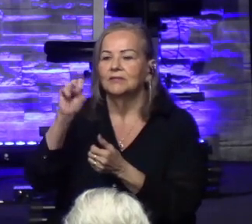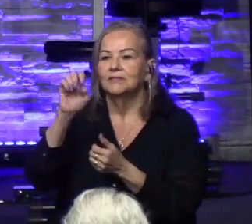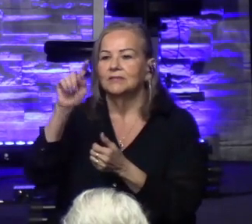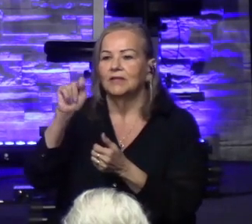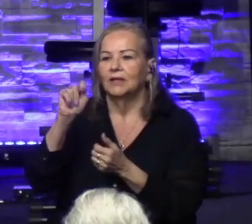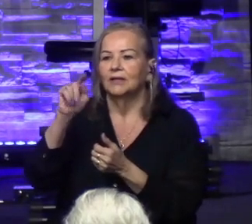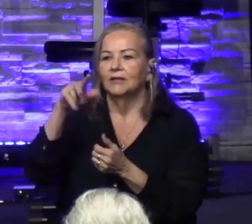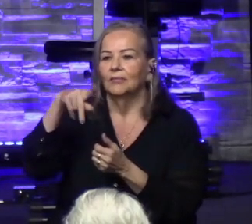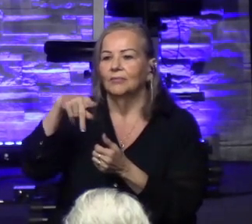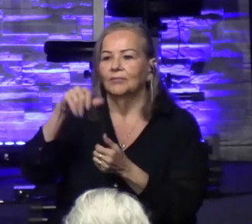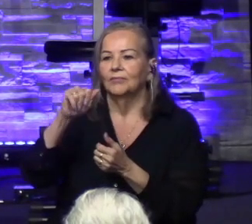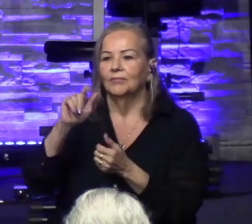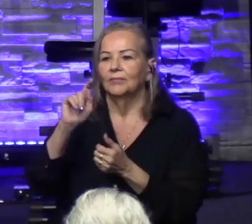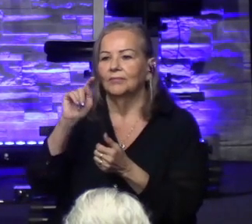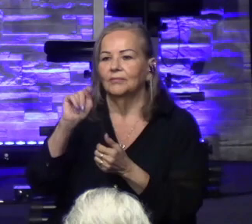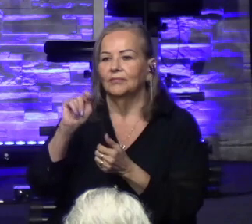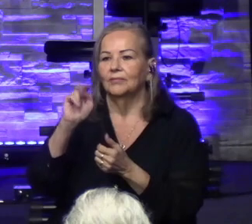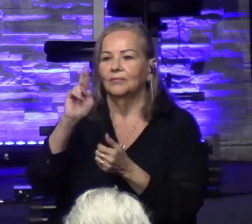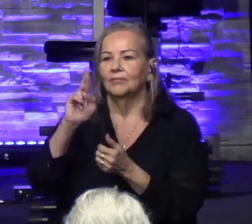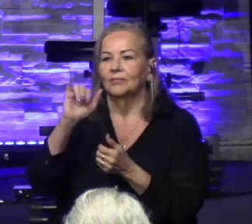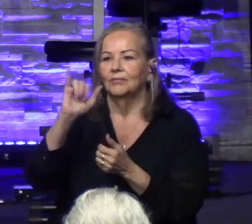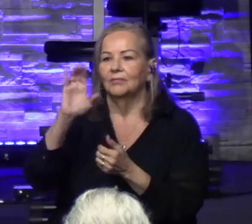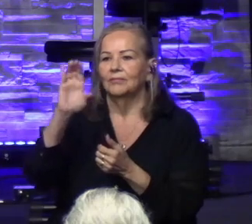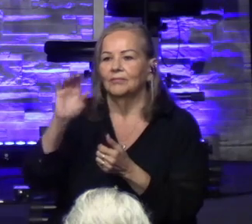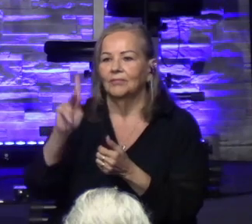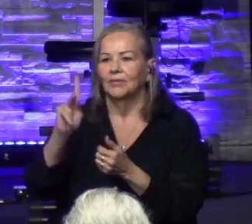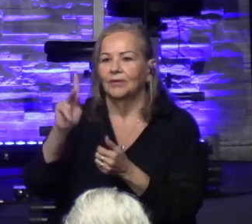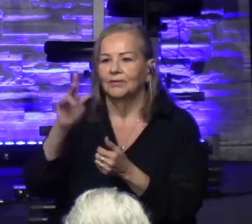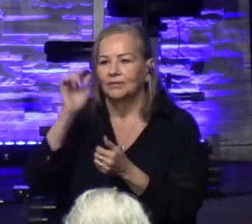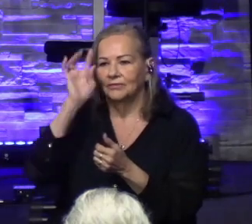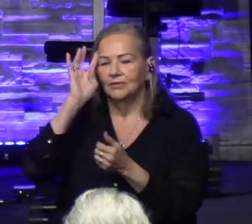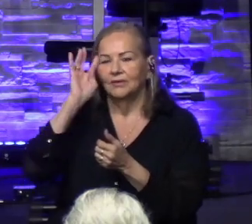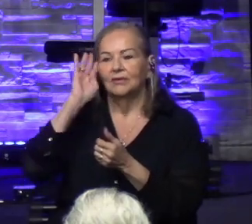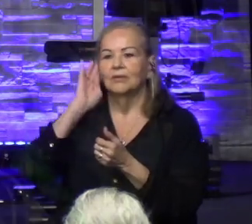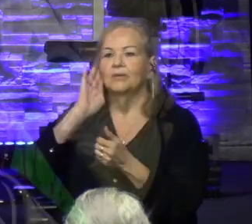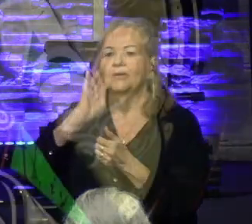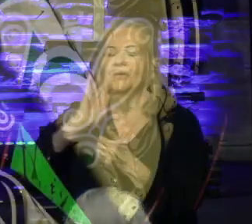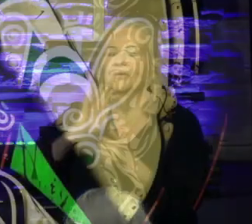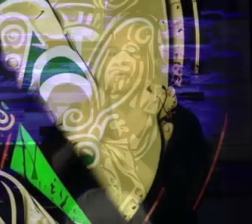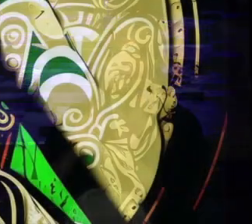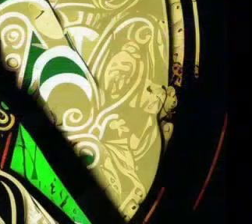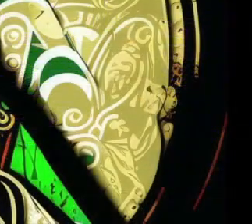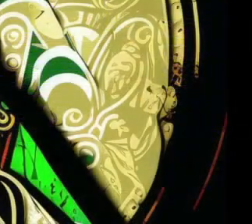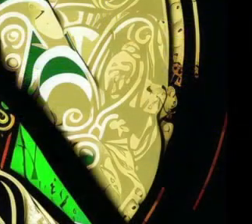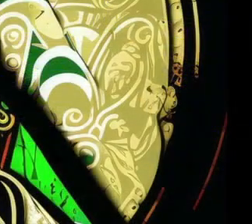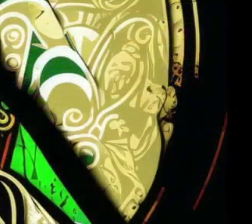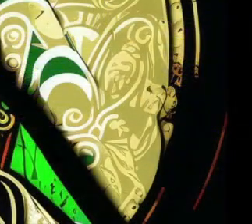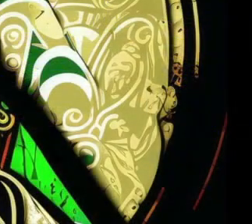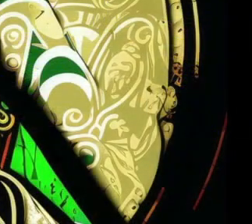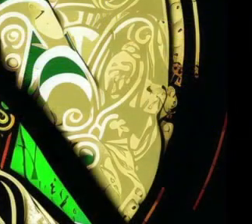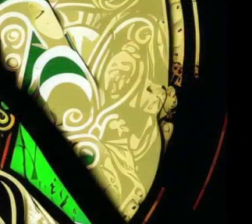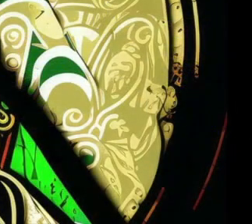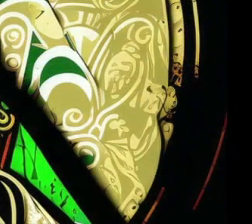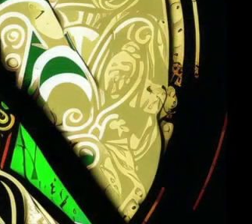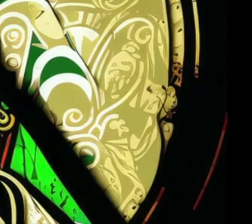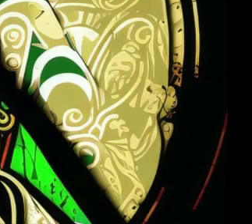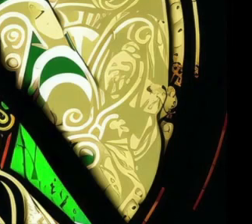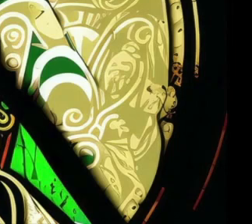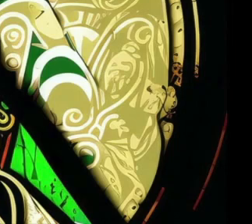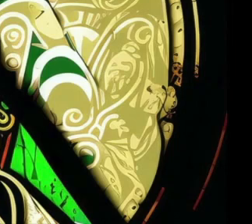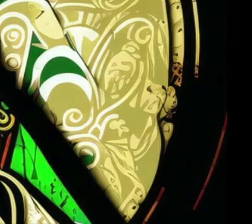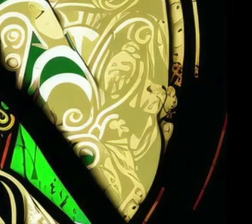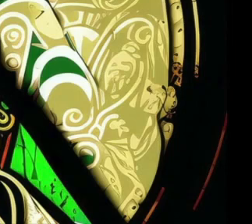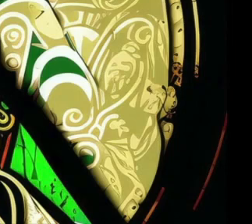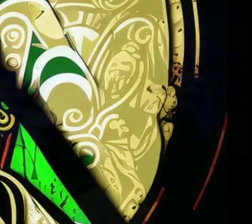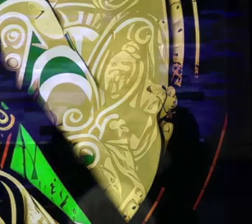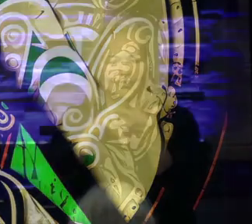Right? St. Patrick was a... I didn't really know much about St. Patrick until I looked it up. I didn't